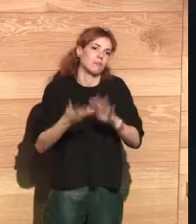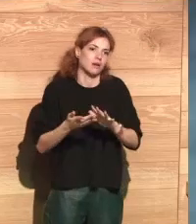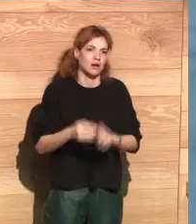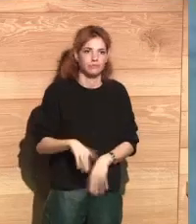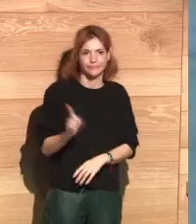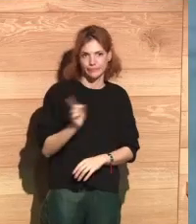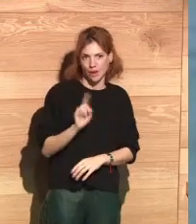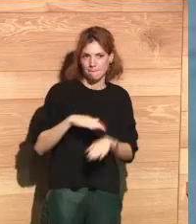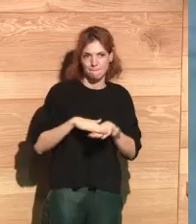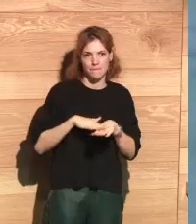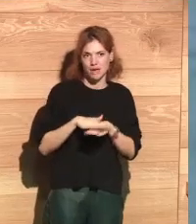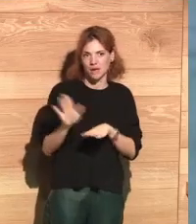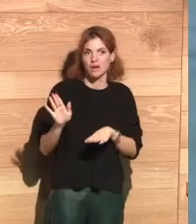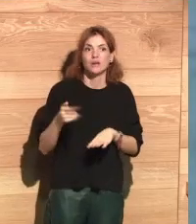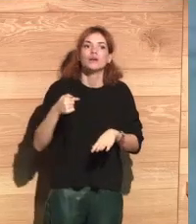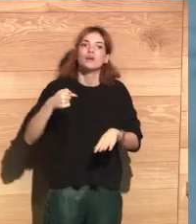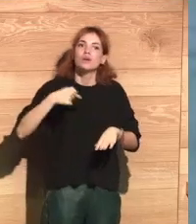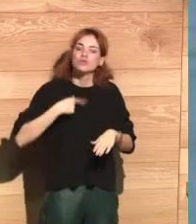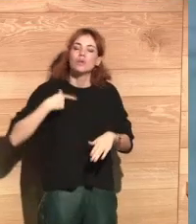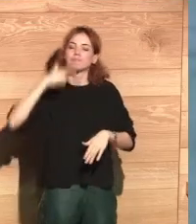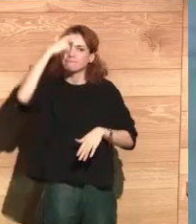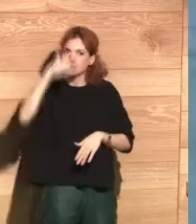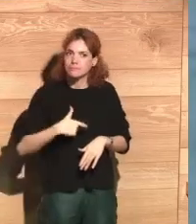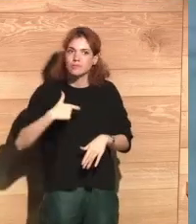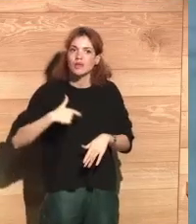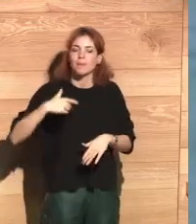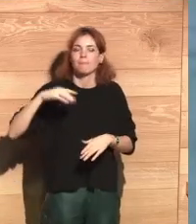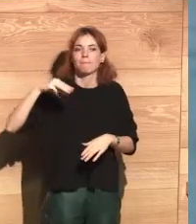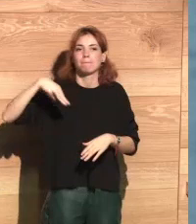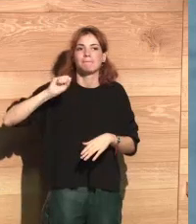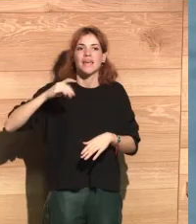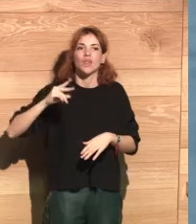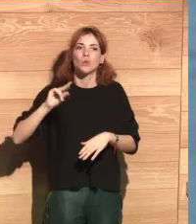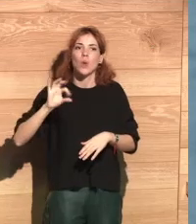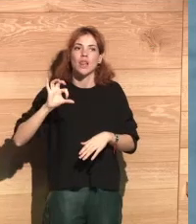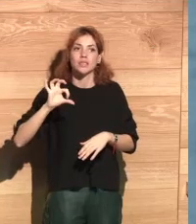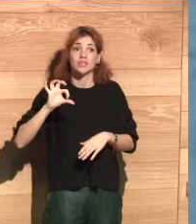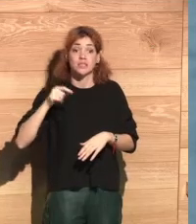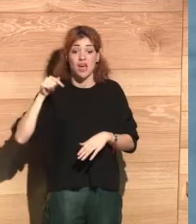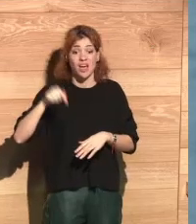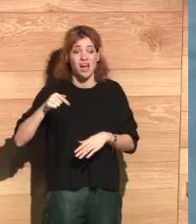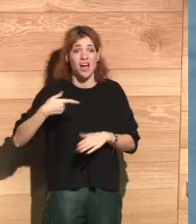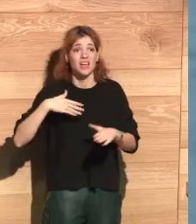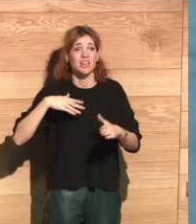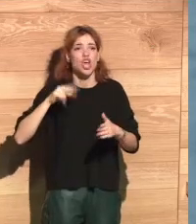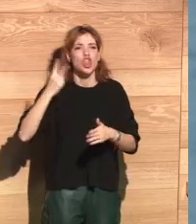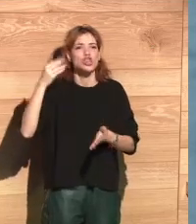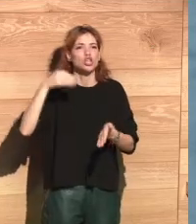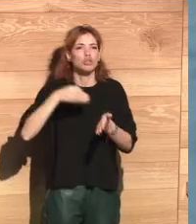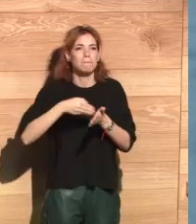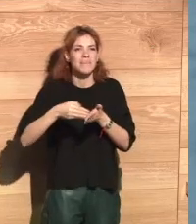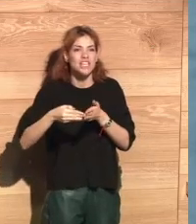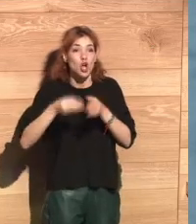But let's be serious, I need to work on the field. For instance, we